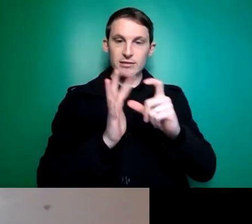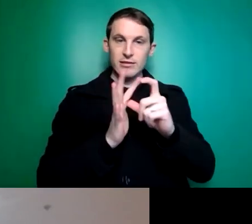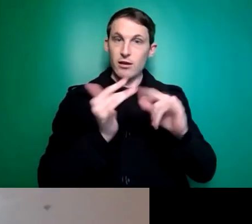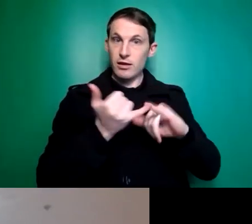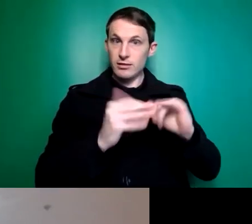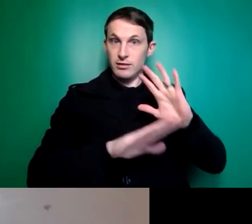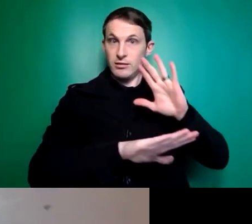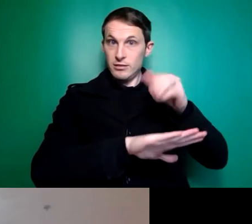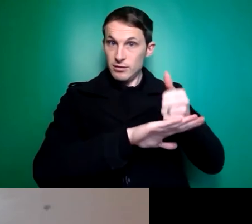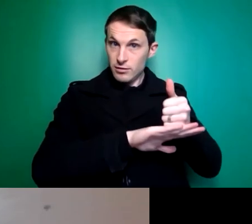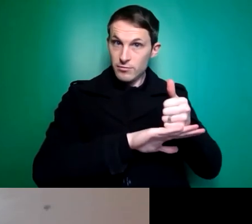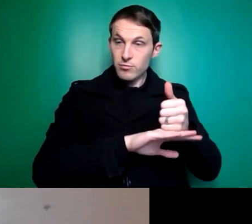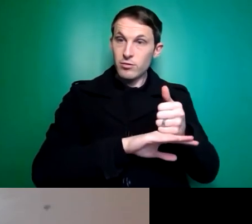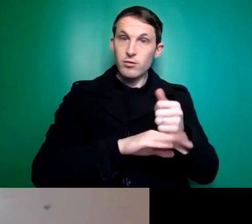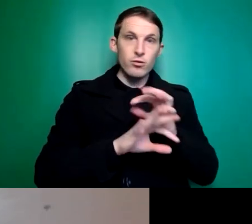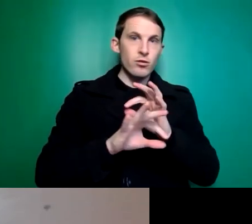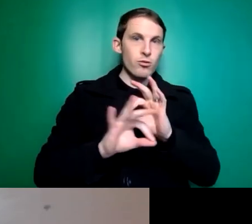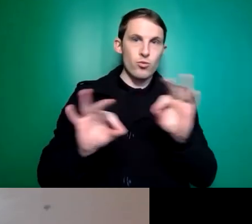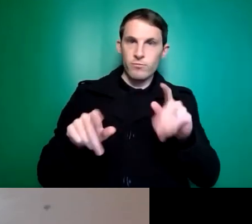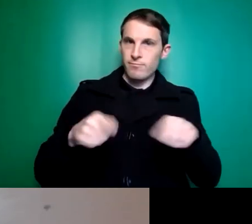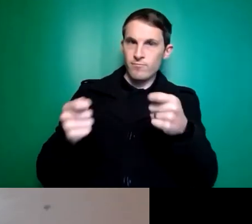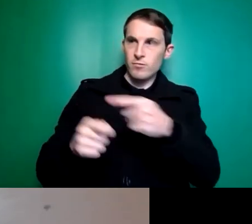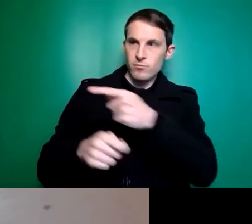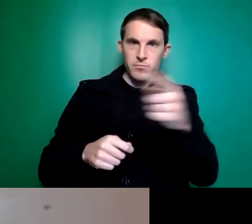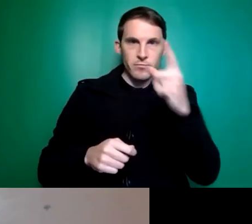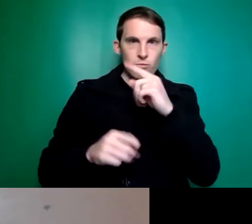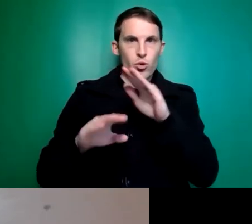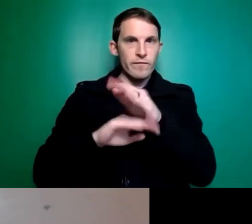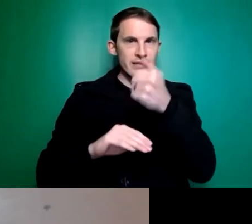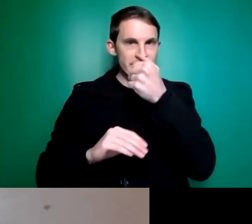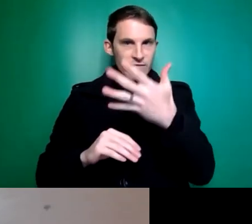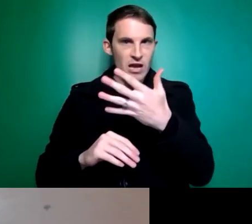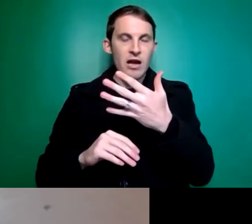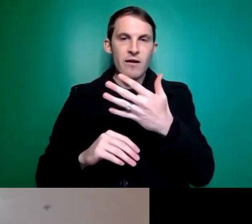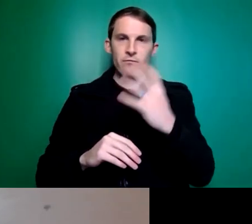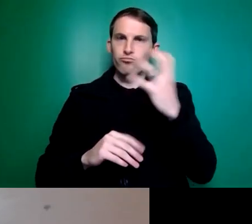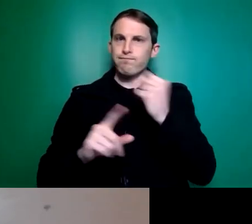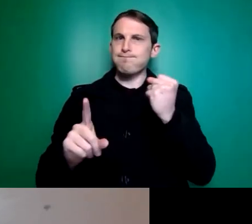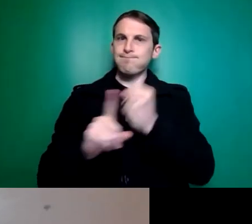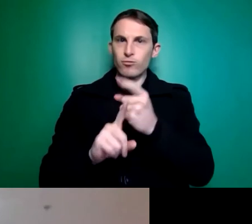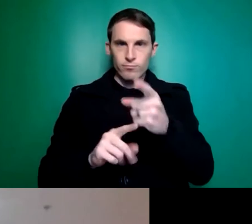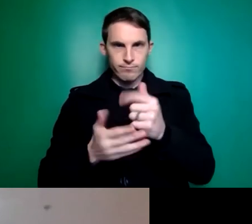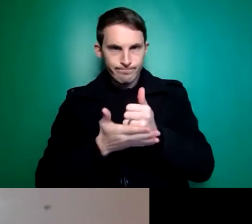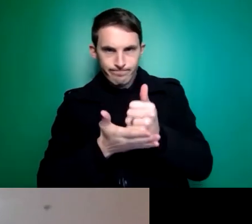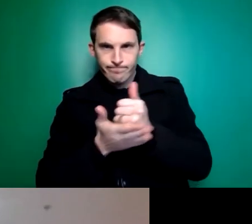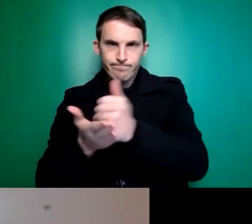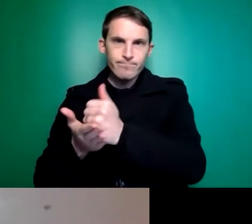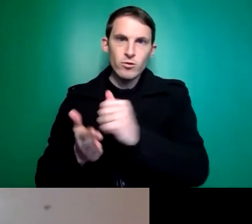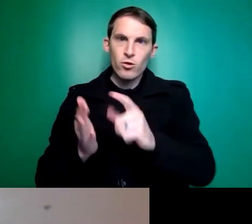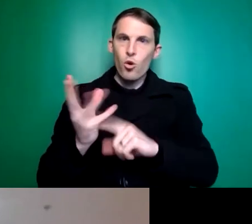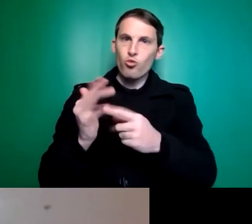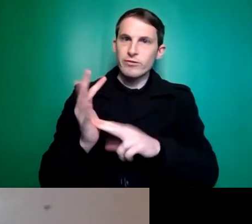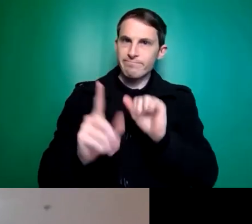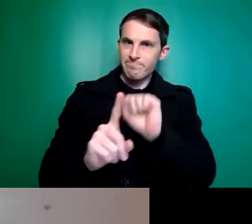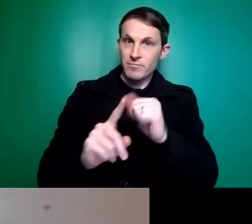to people over the age of 65. 65. So, welcome, Lauren. Let me ask you, what is the